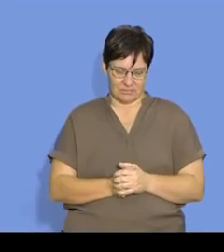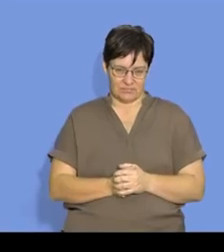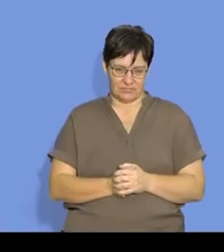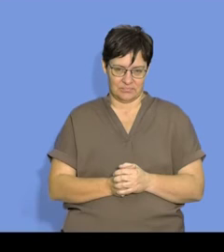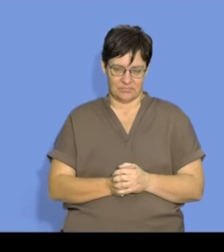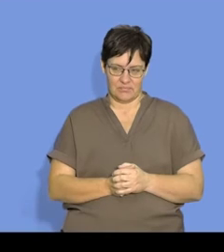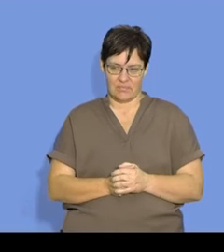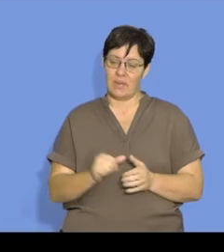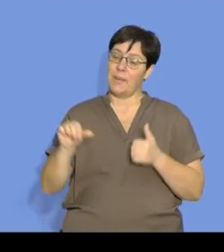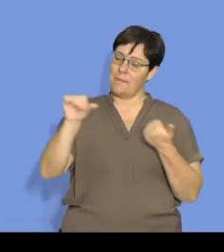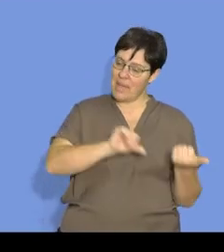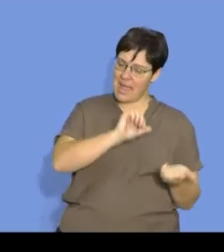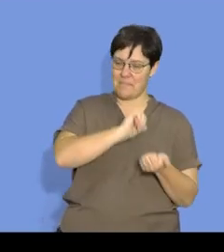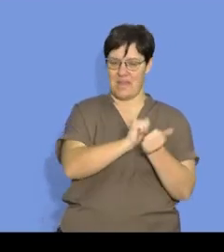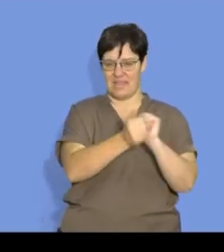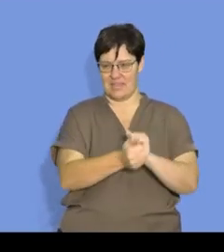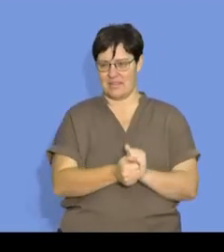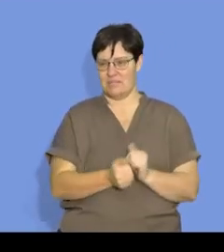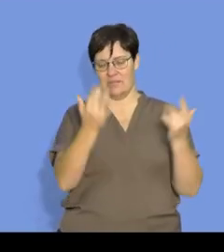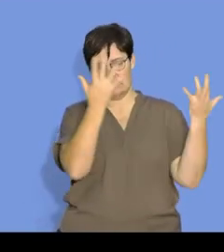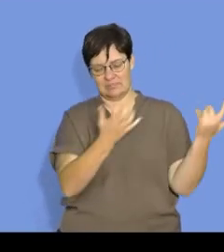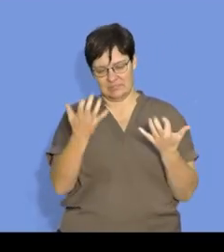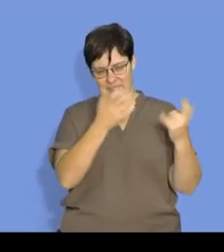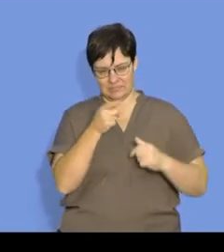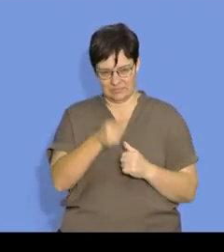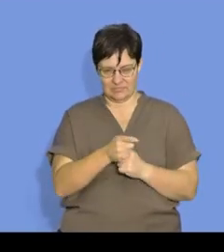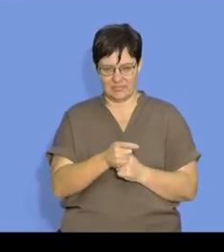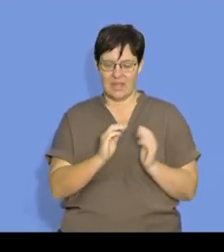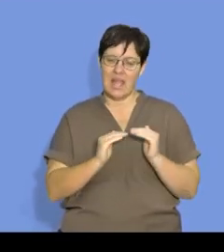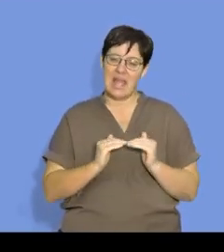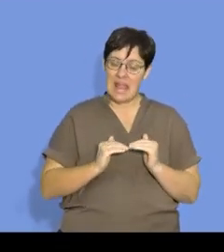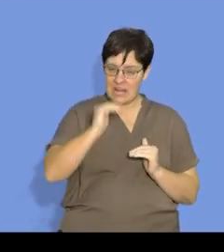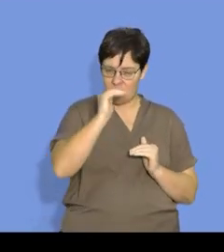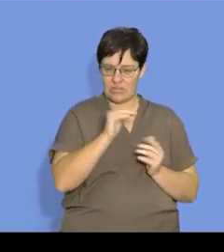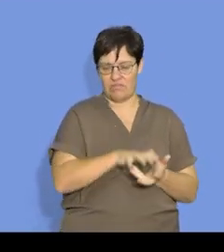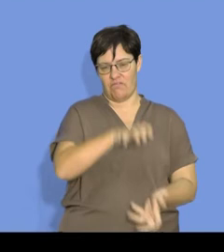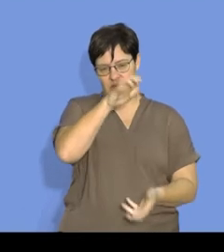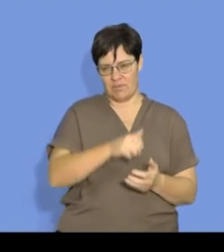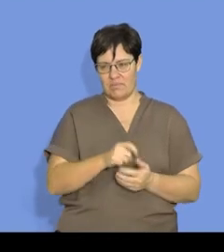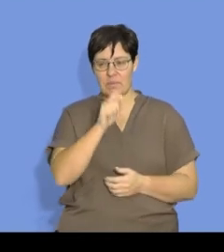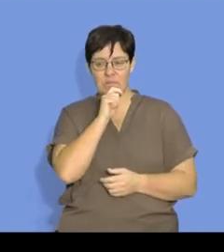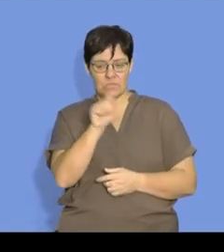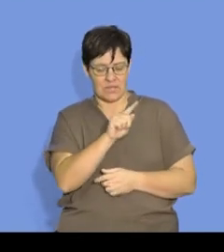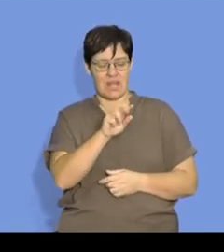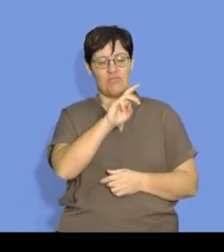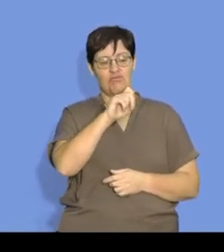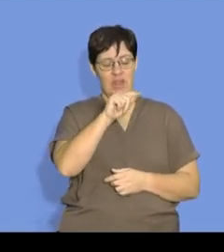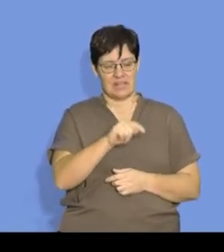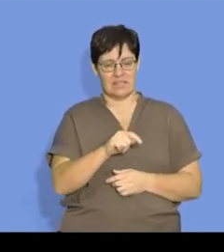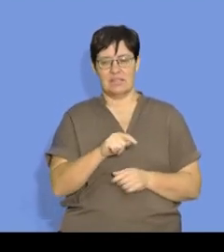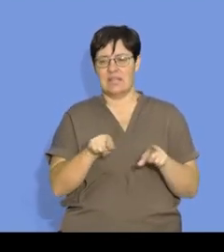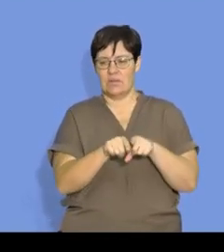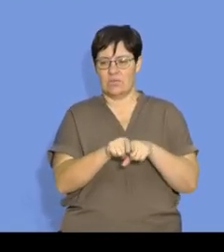the mathematics, to work out the increase in volume, we can use the rate as delta V